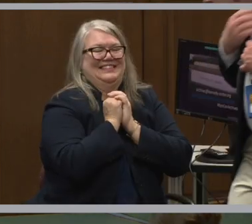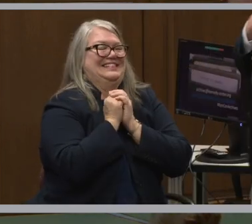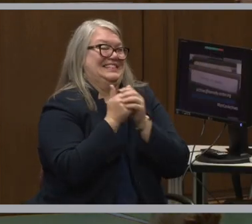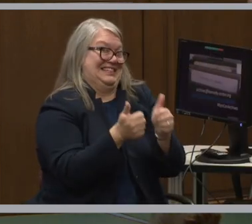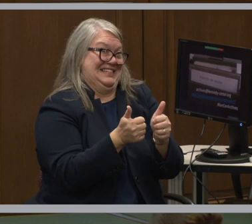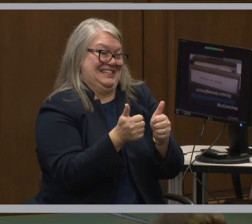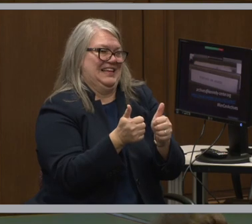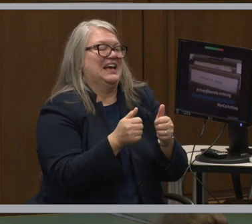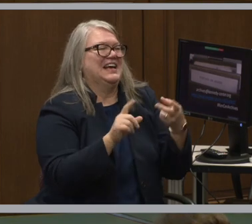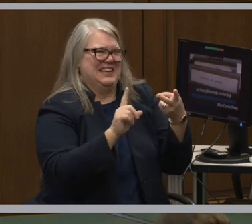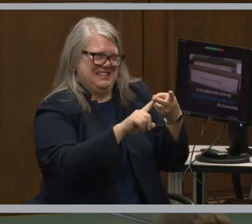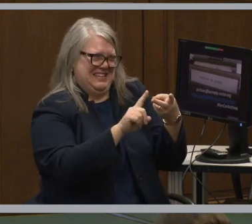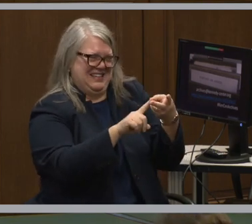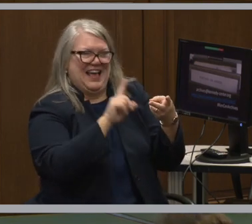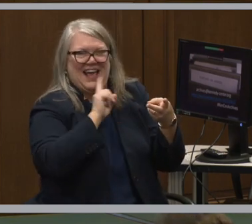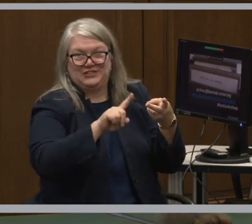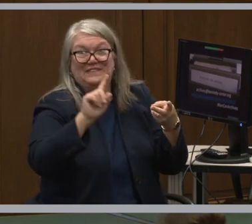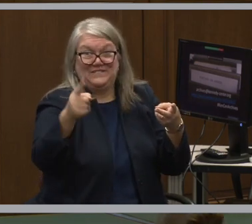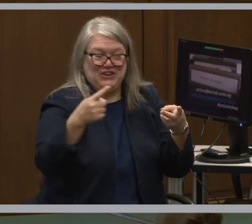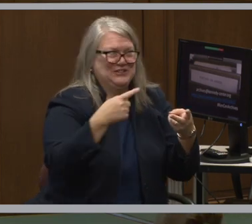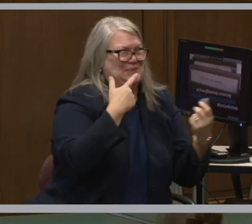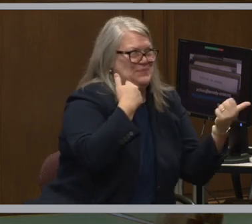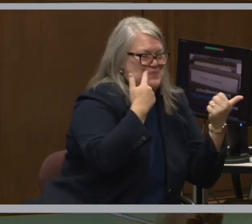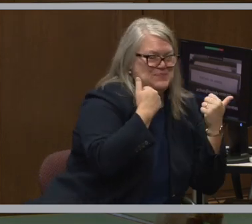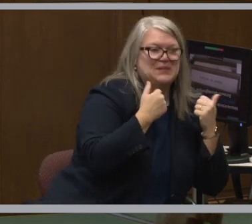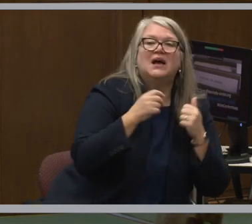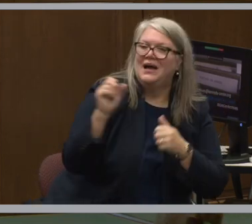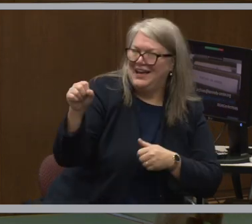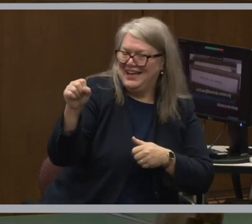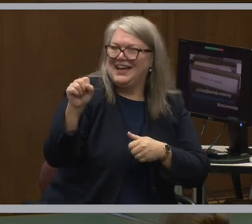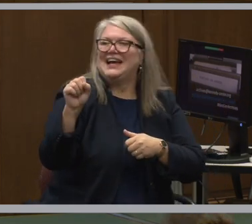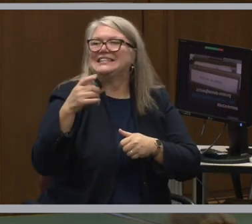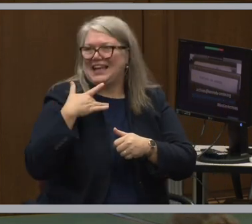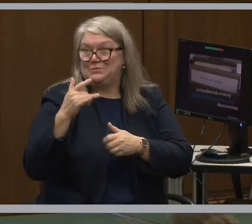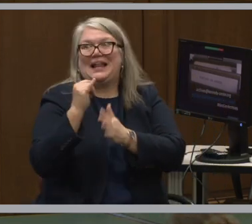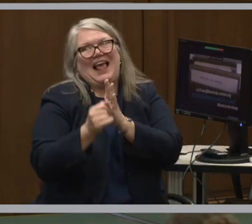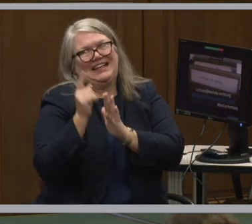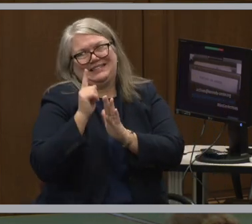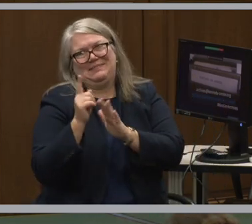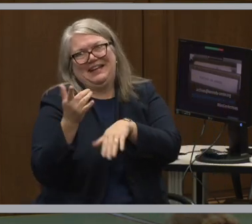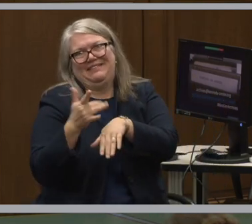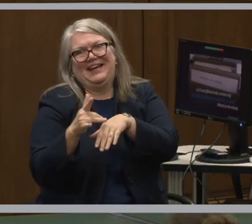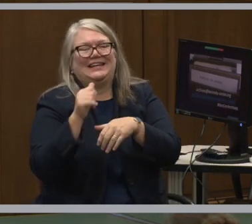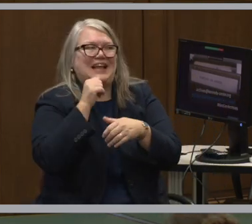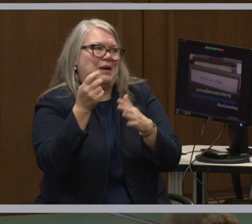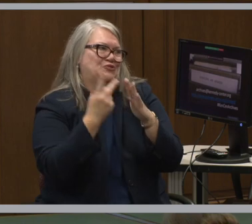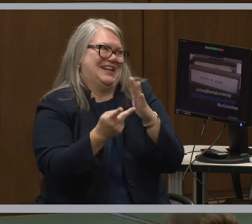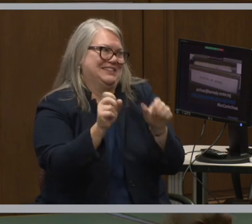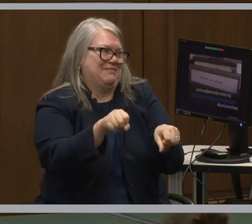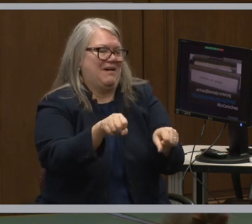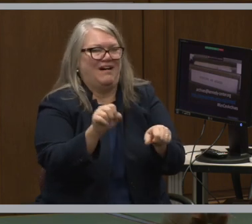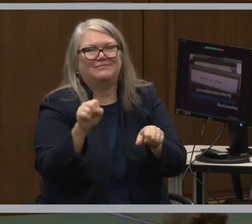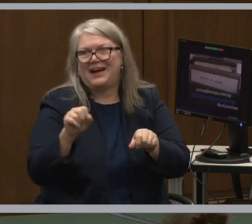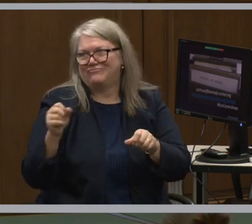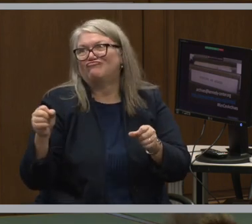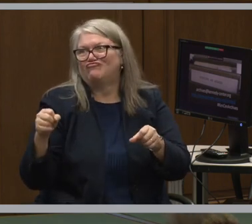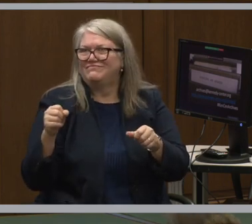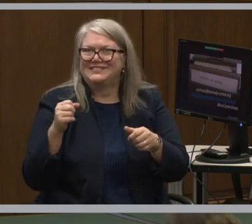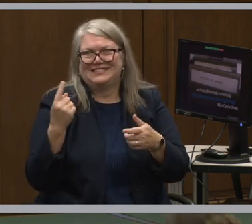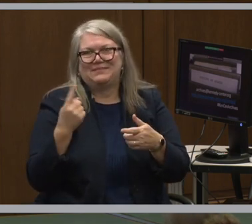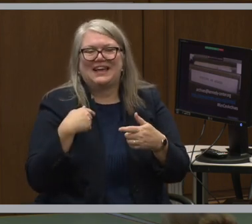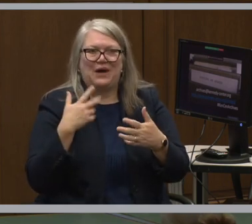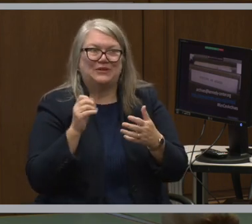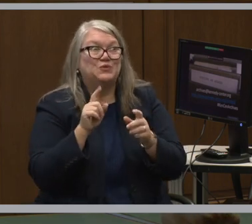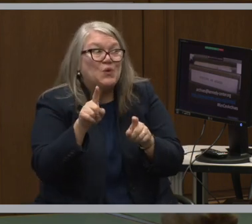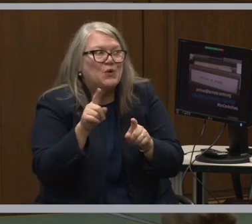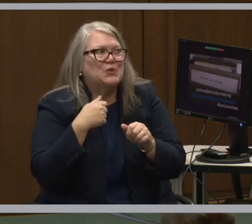I'll take the second one first. We do, they tend to be last minute and a little bit unpredictable. So if there's something I know I